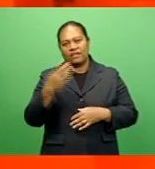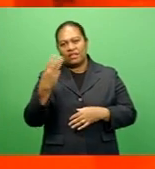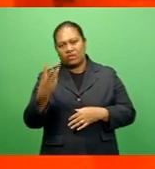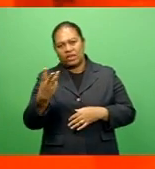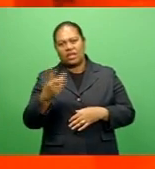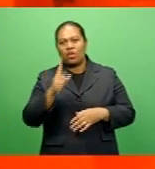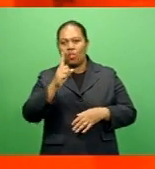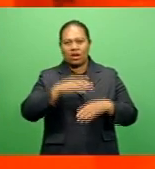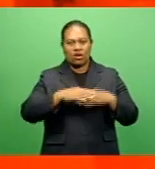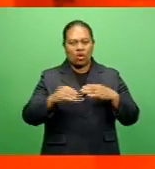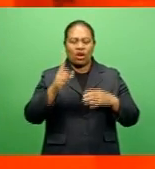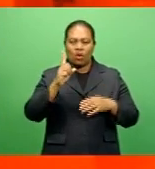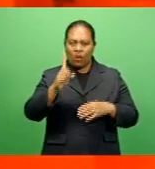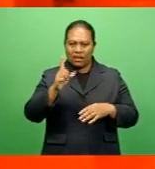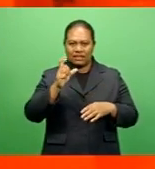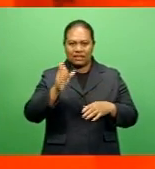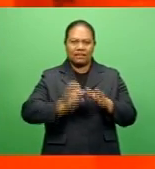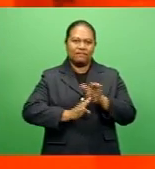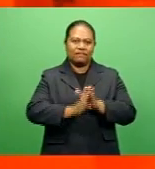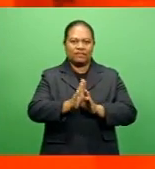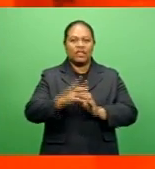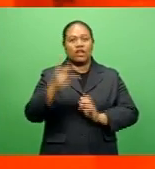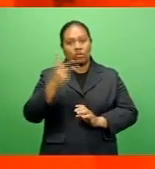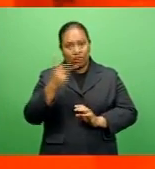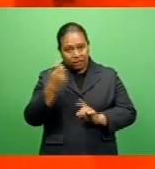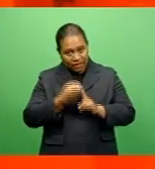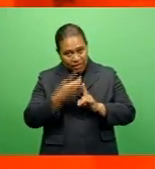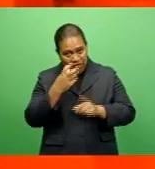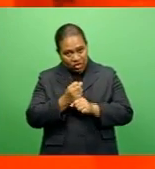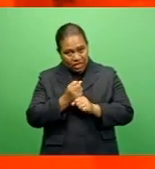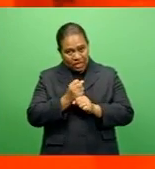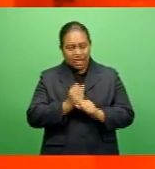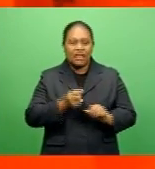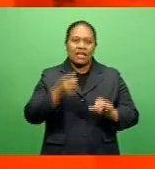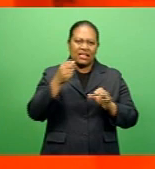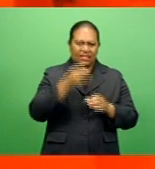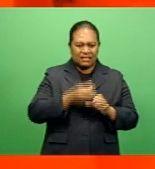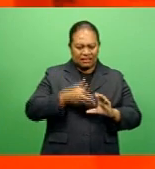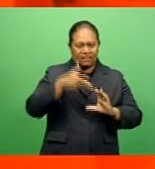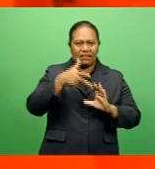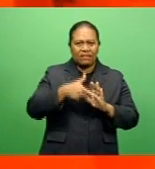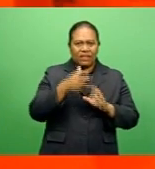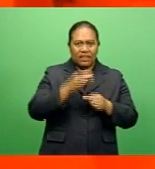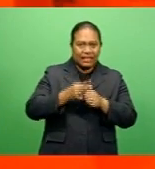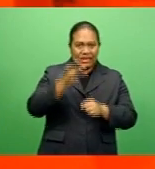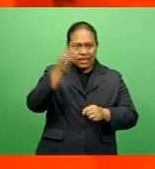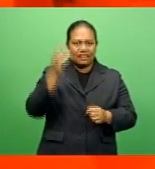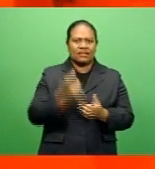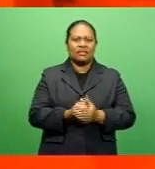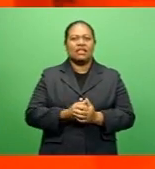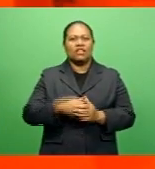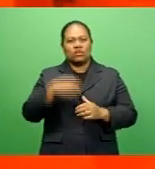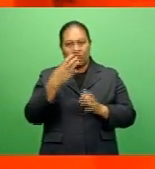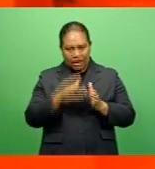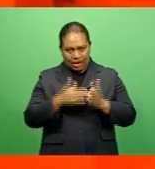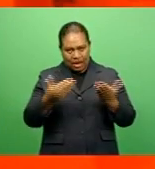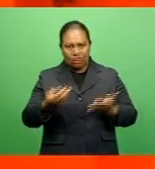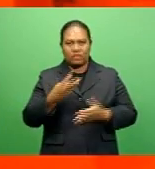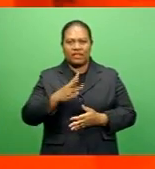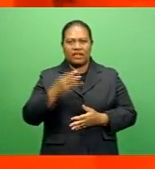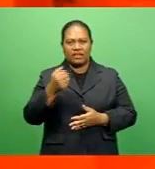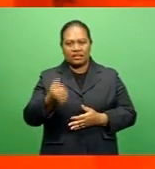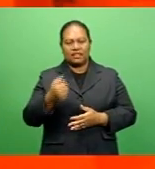$1.01. The price of a 12 kg cylinder will go up from $33.39 to $36